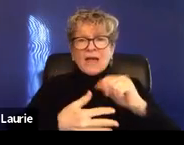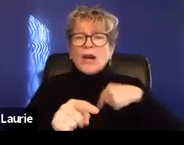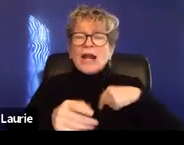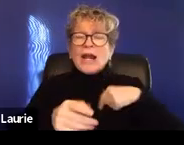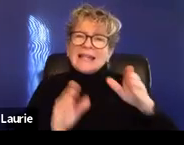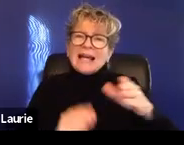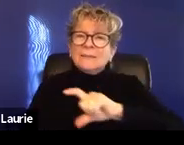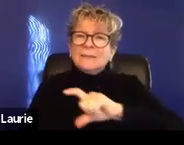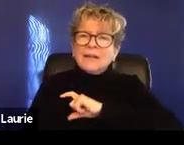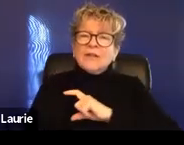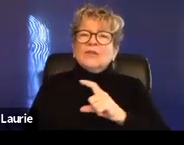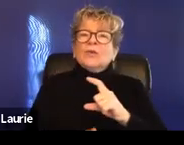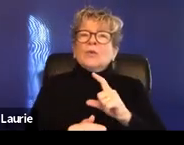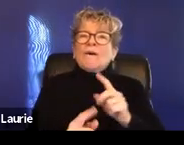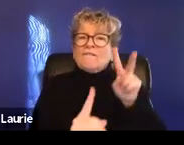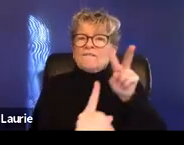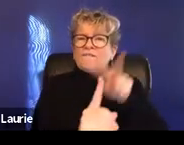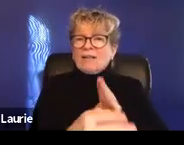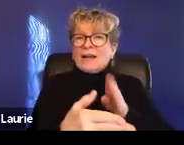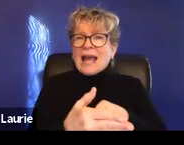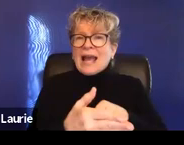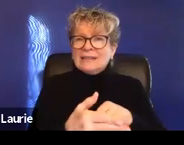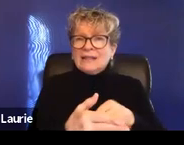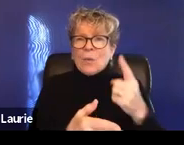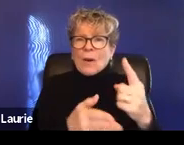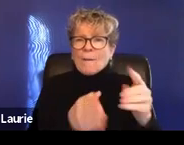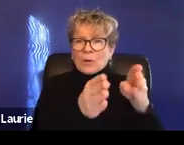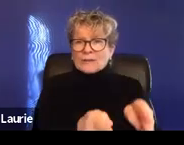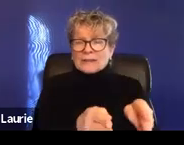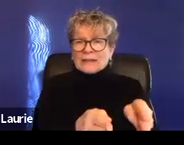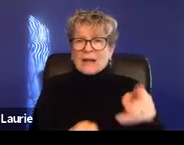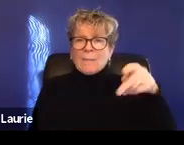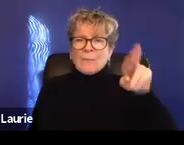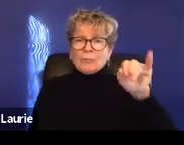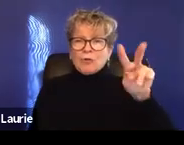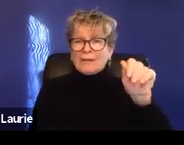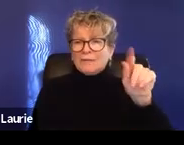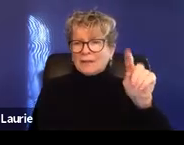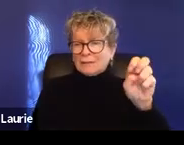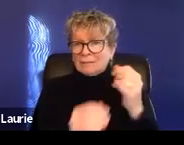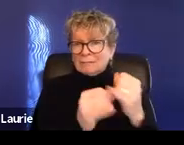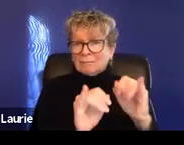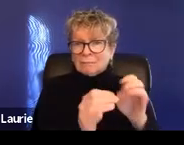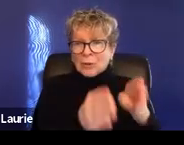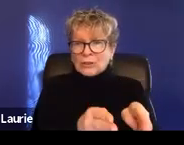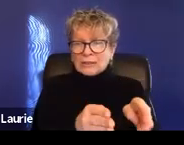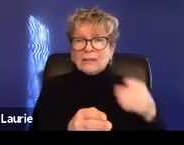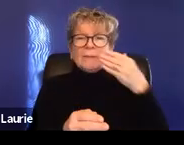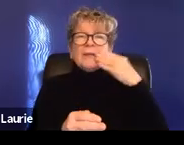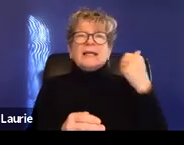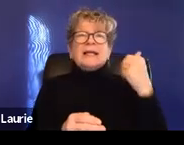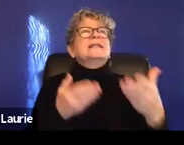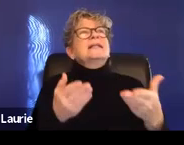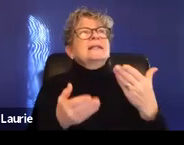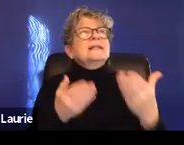file against a private person against, um, somebody because there's an